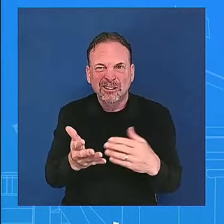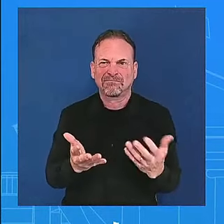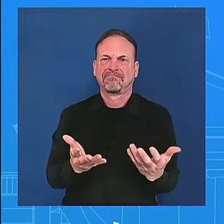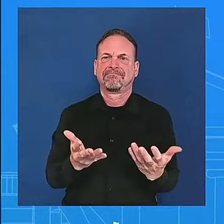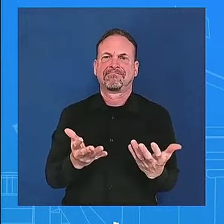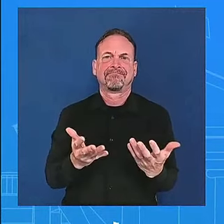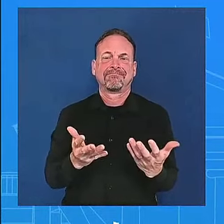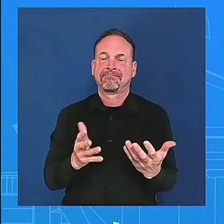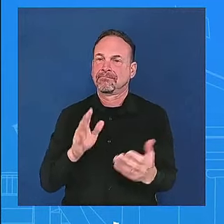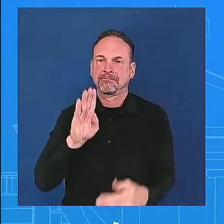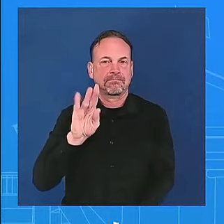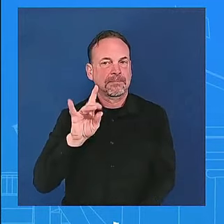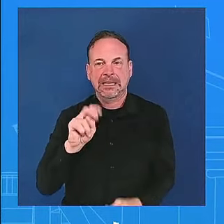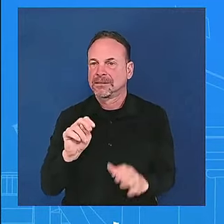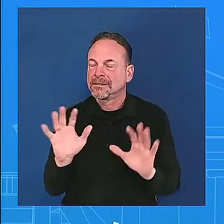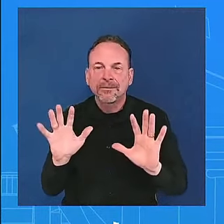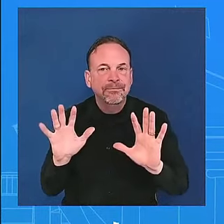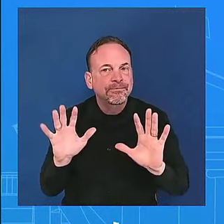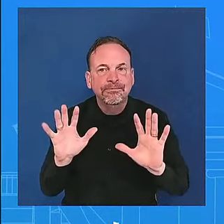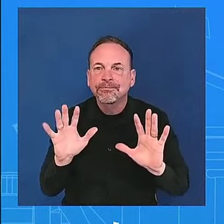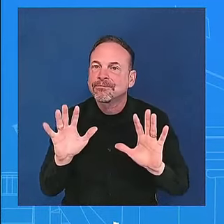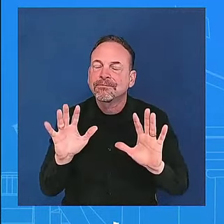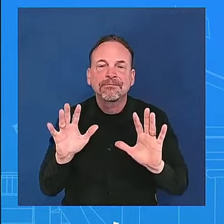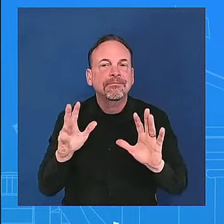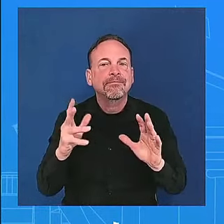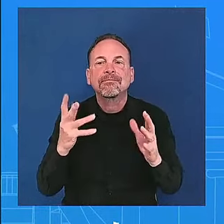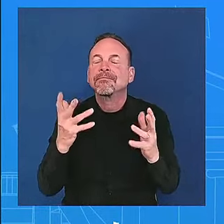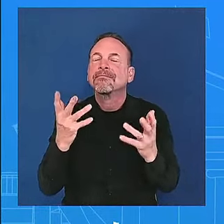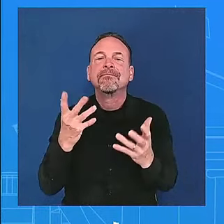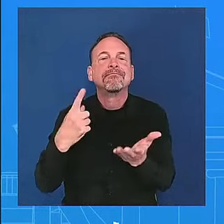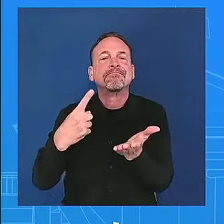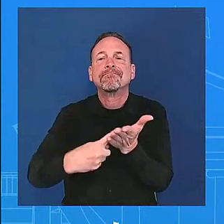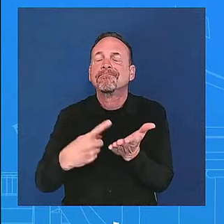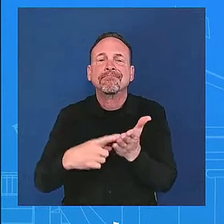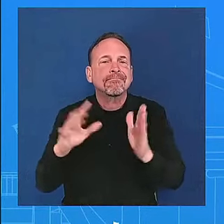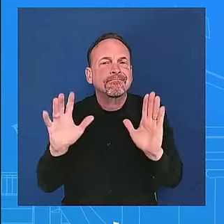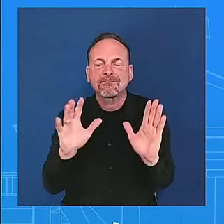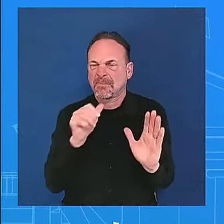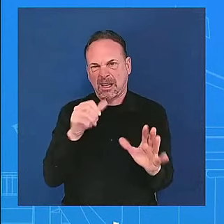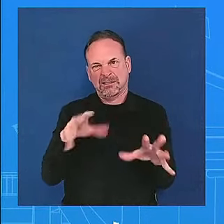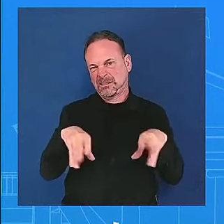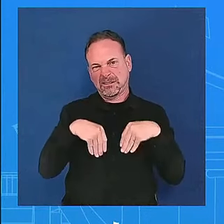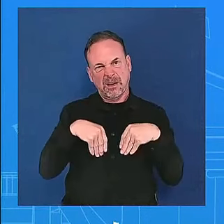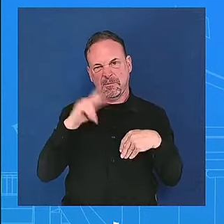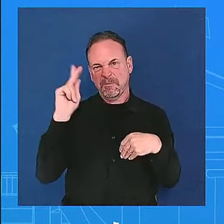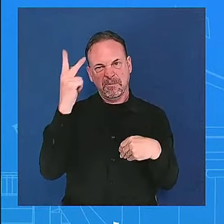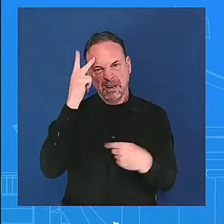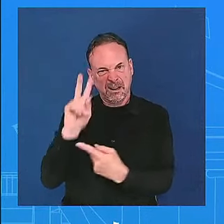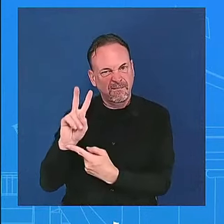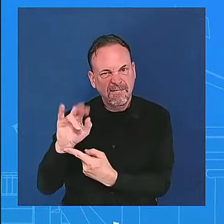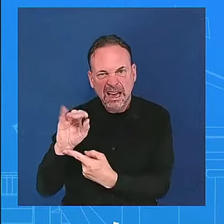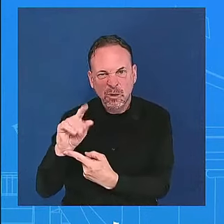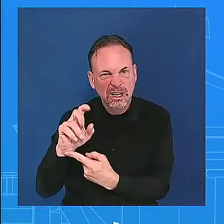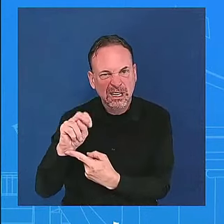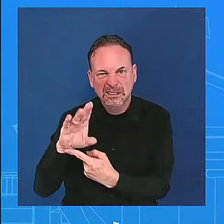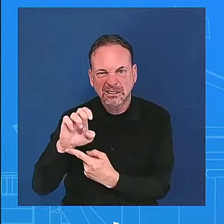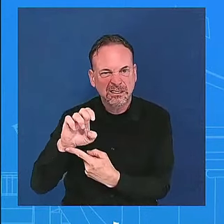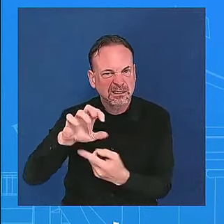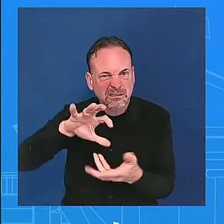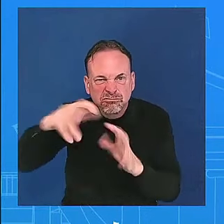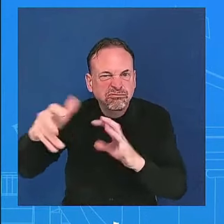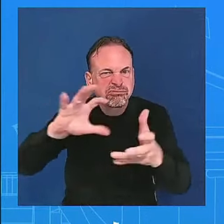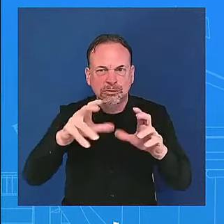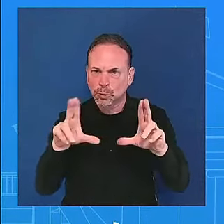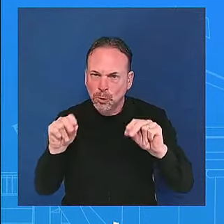they were trying to overturn free and fair elections when uh paul pelosi was attacked by a hammer uh the president also spoke